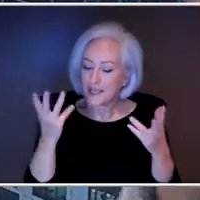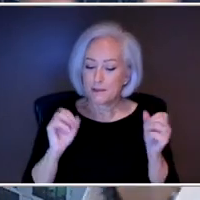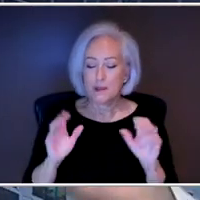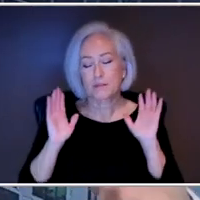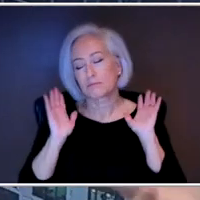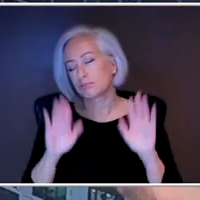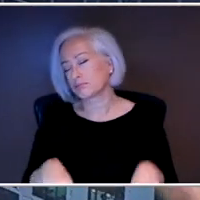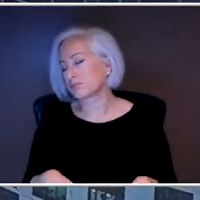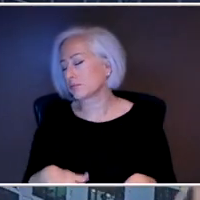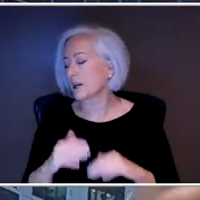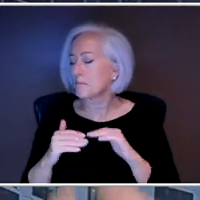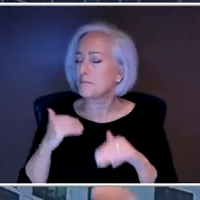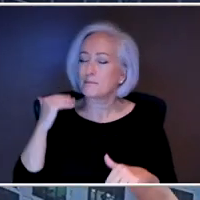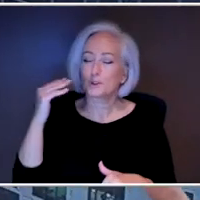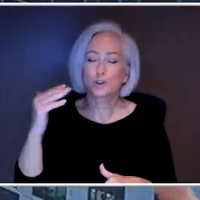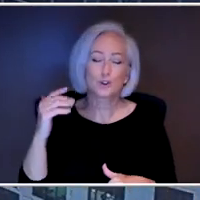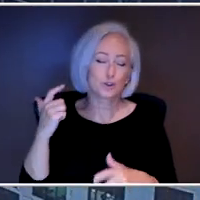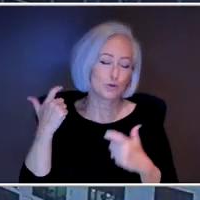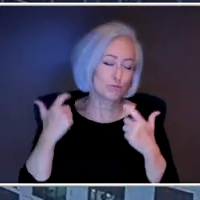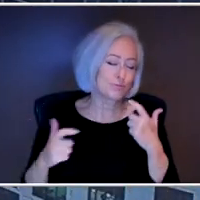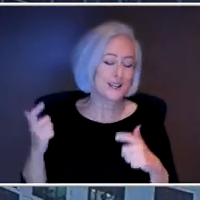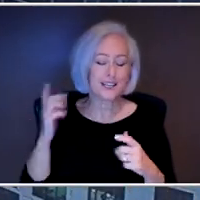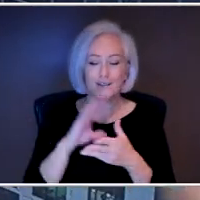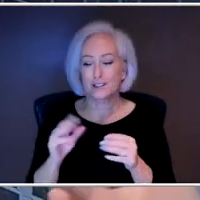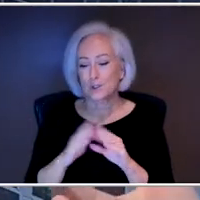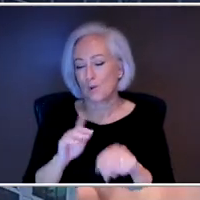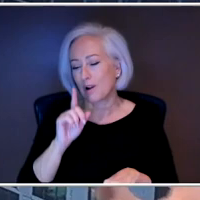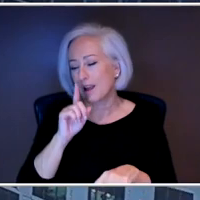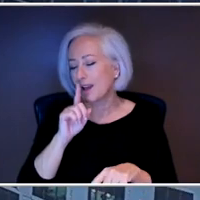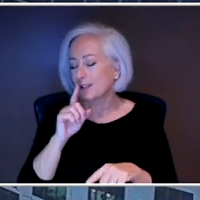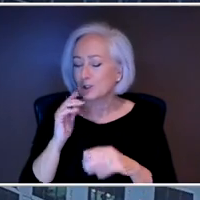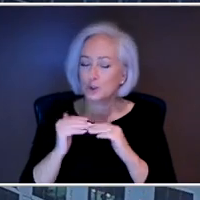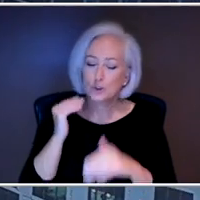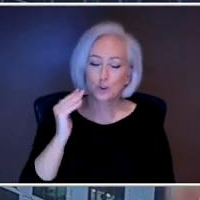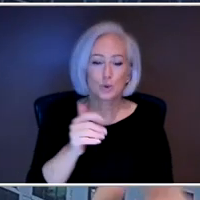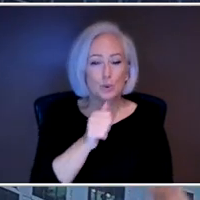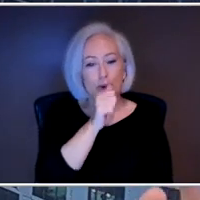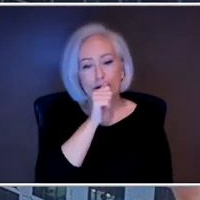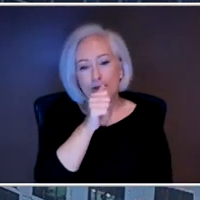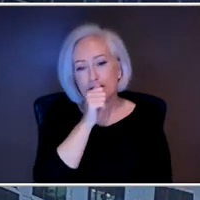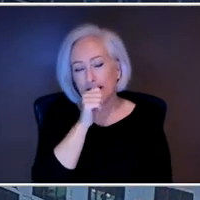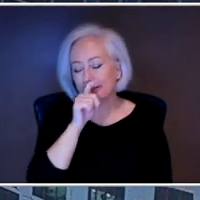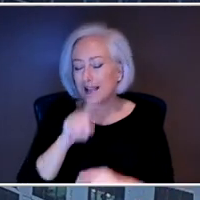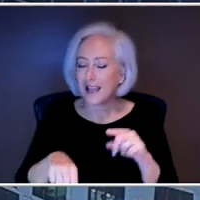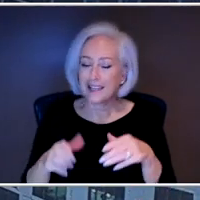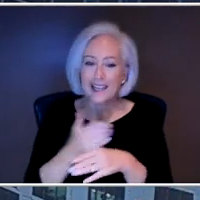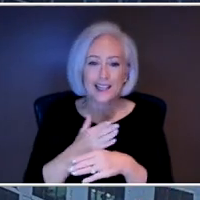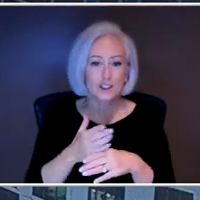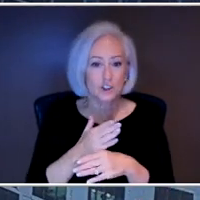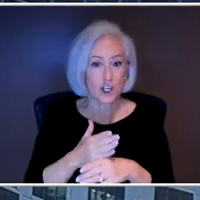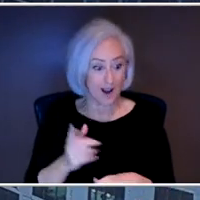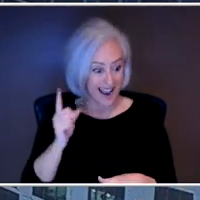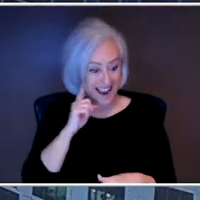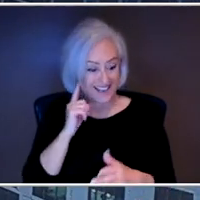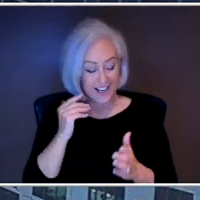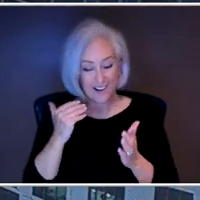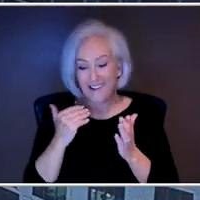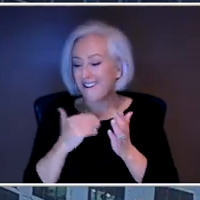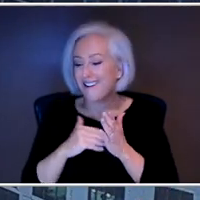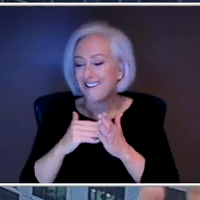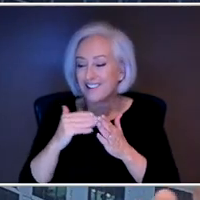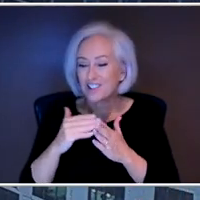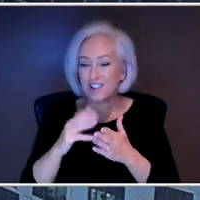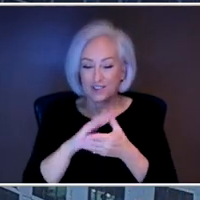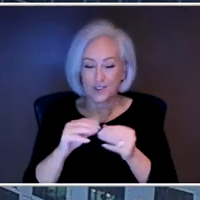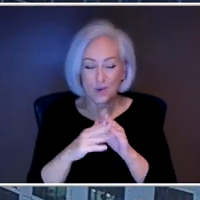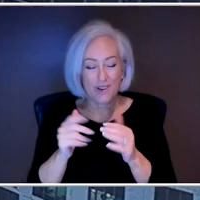consequential that they can't share it with anybody else. And so I hear hundreds of stories a week about patients that are suffering. And so I think it's just important to know that no matter